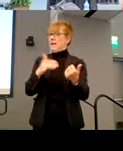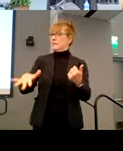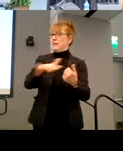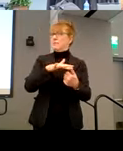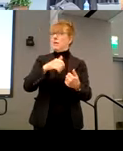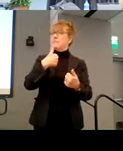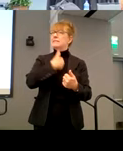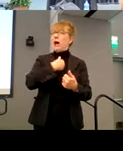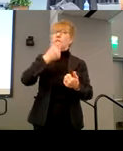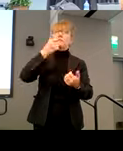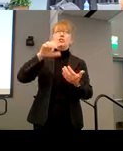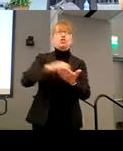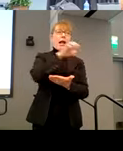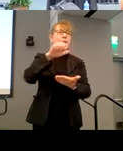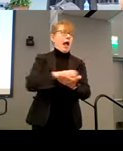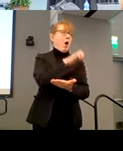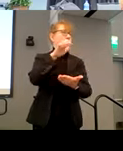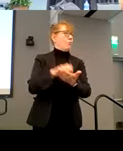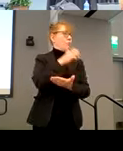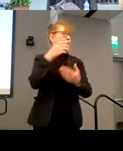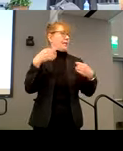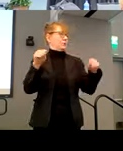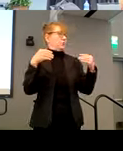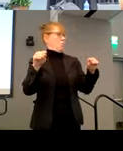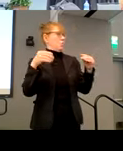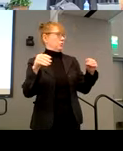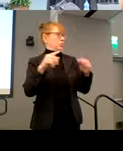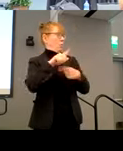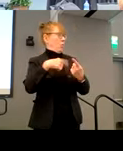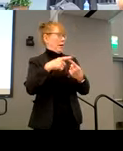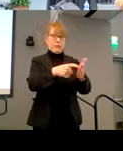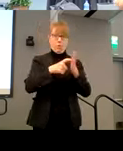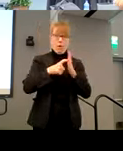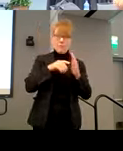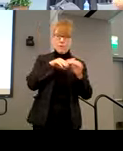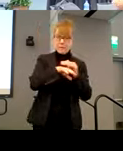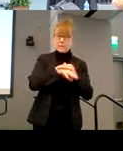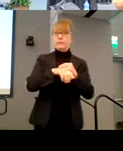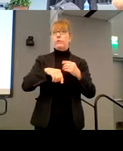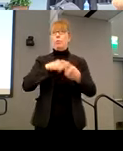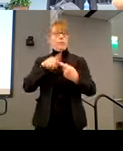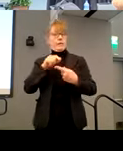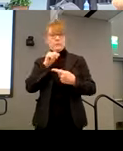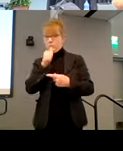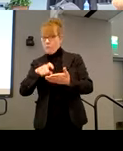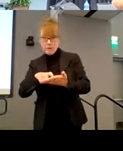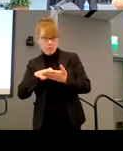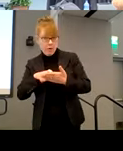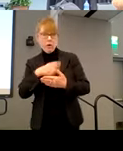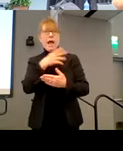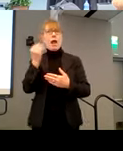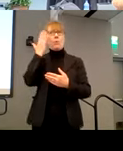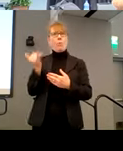What's required, when it's required, when it isn't required, and what's keeping these self-checkout